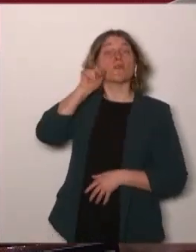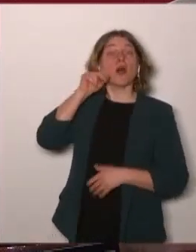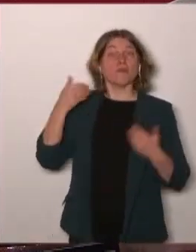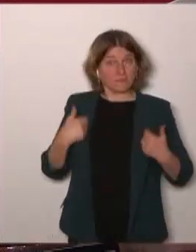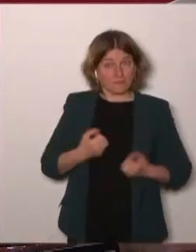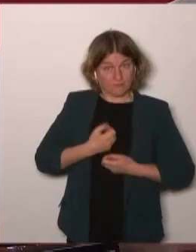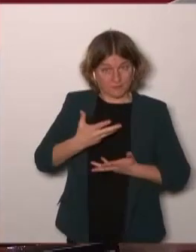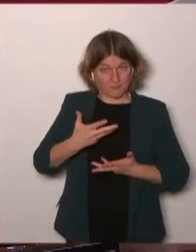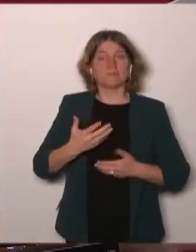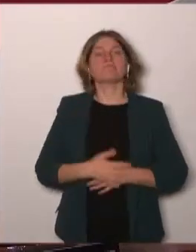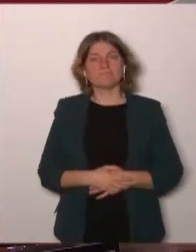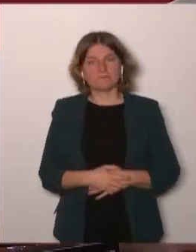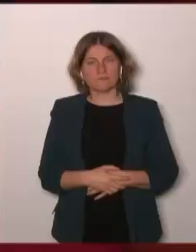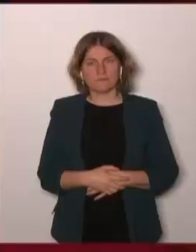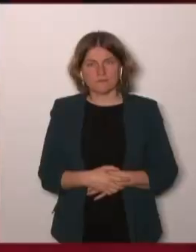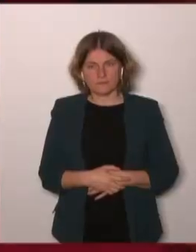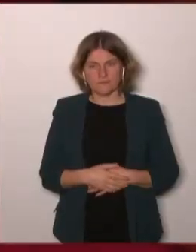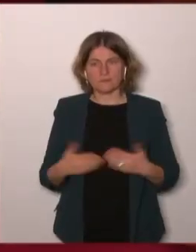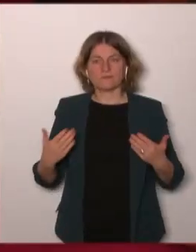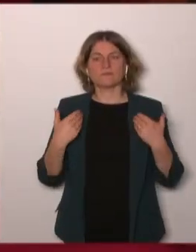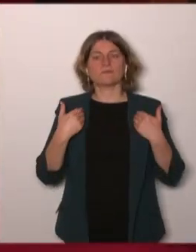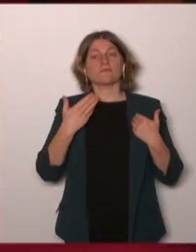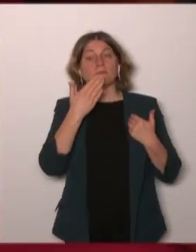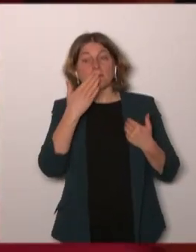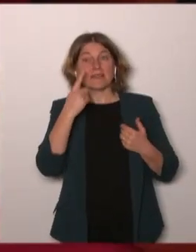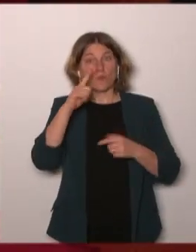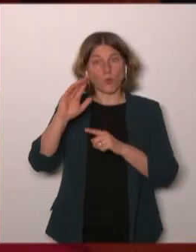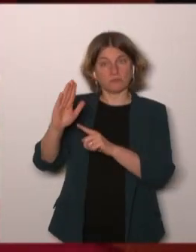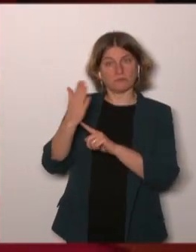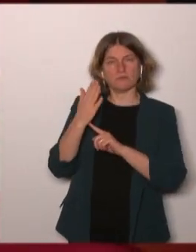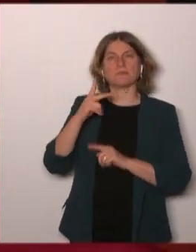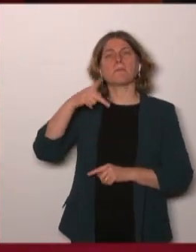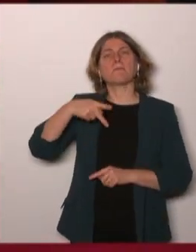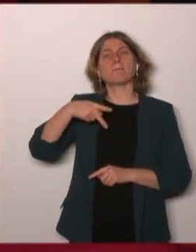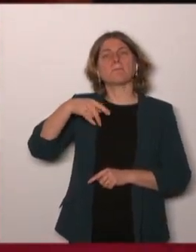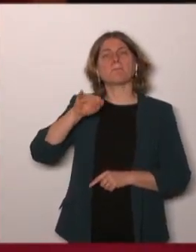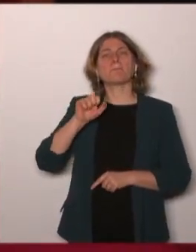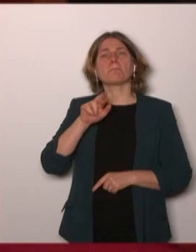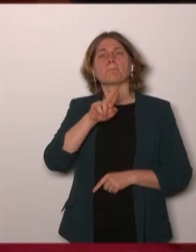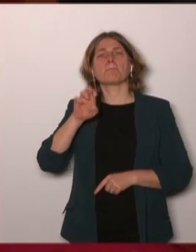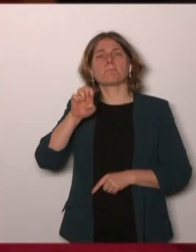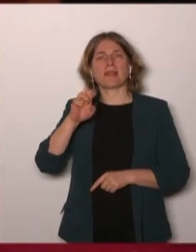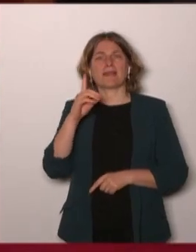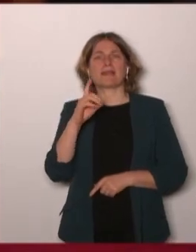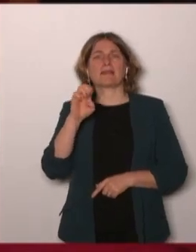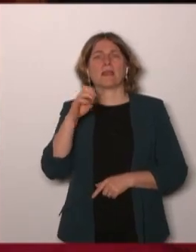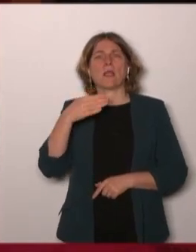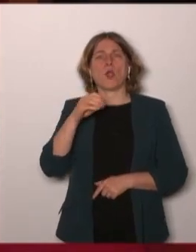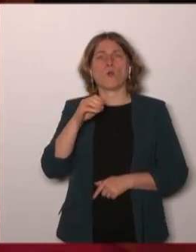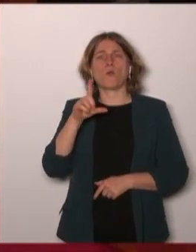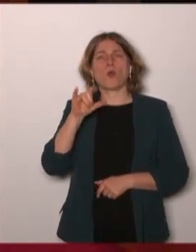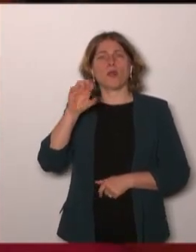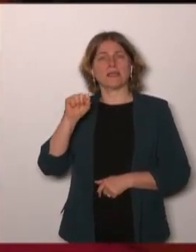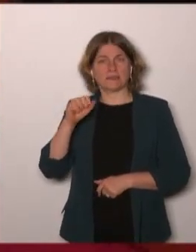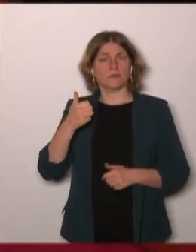nice presentation from the French Medicine Agency and a member of the European Network I believe that to point to